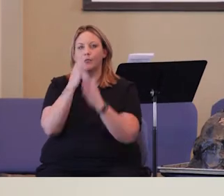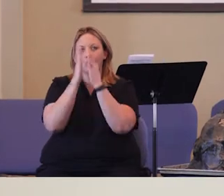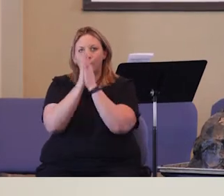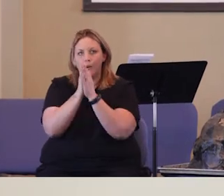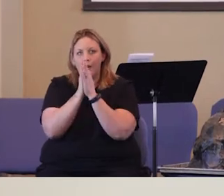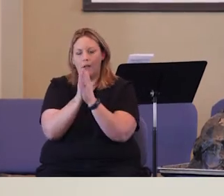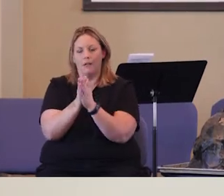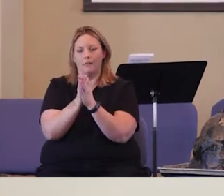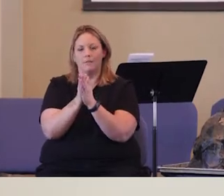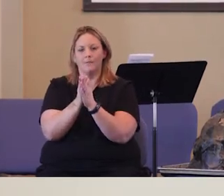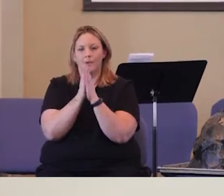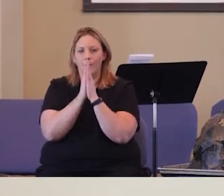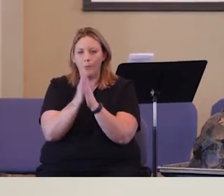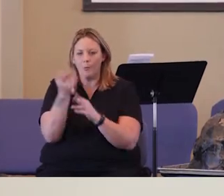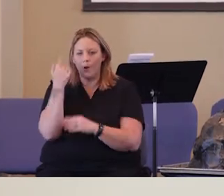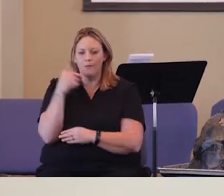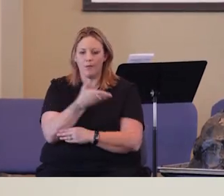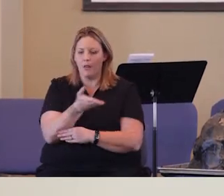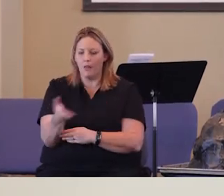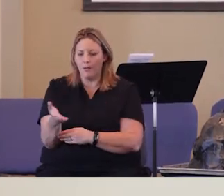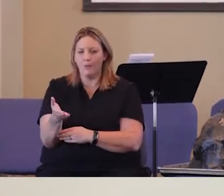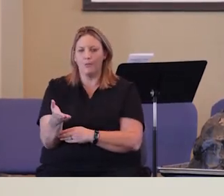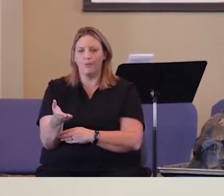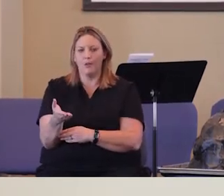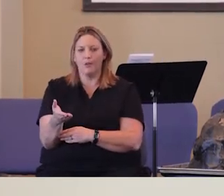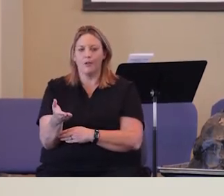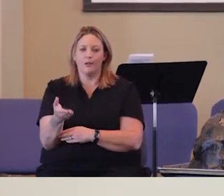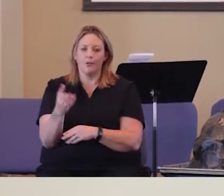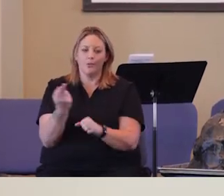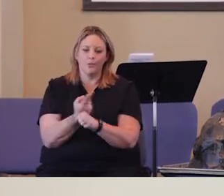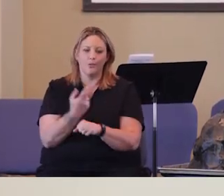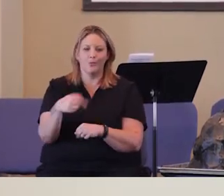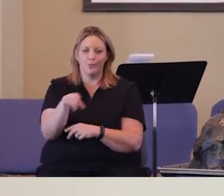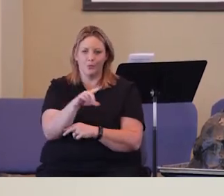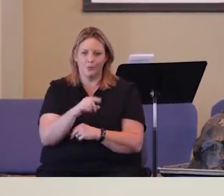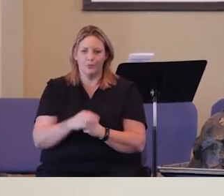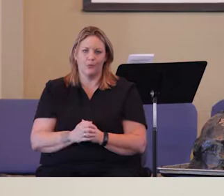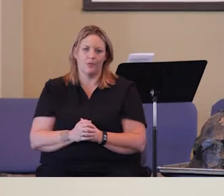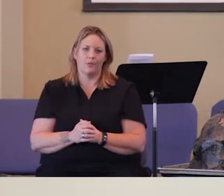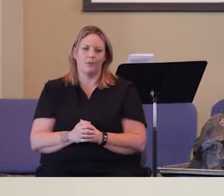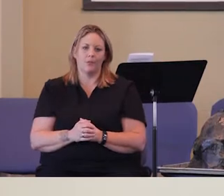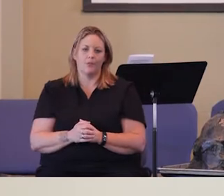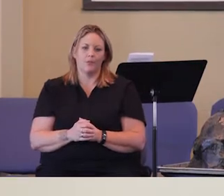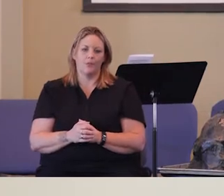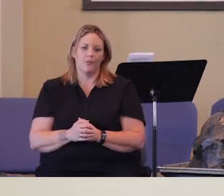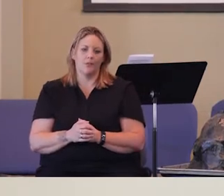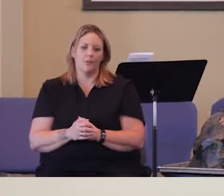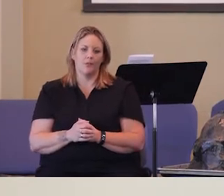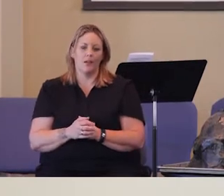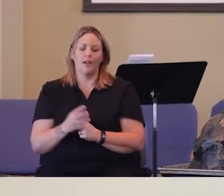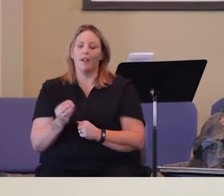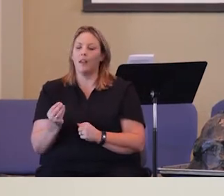But God says to pray, pray for those that despitefully use you.